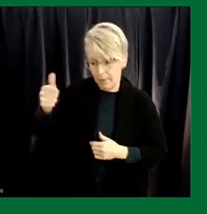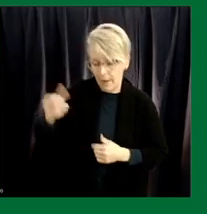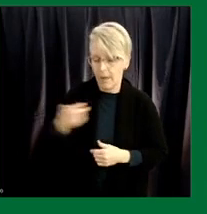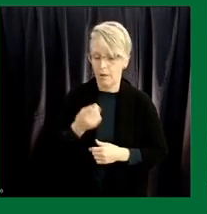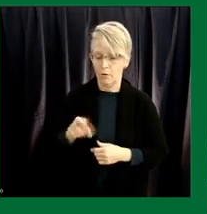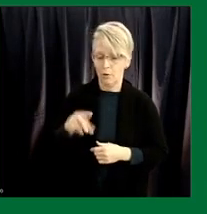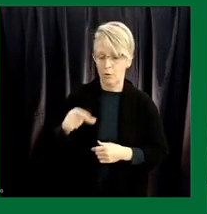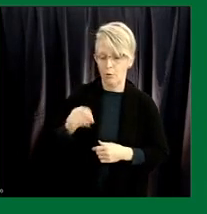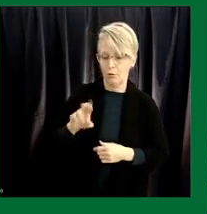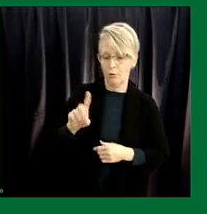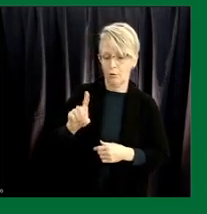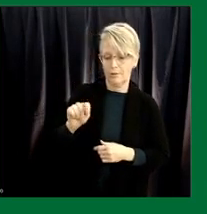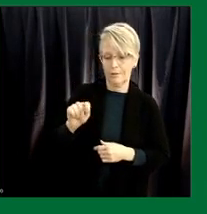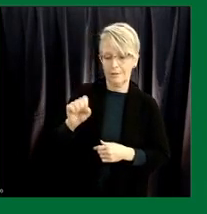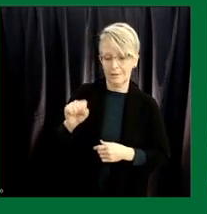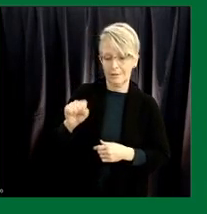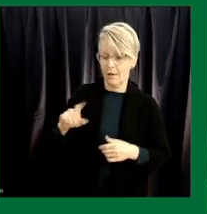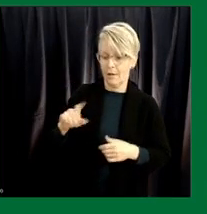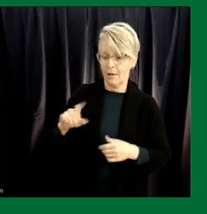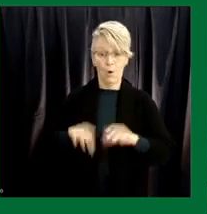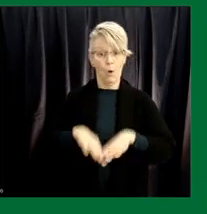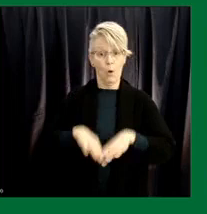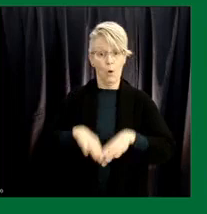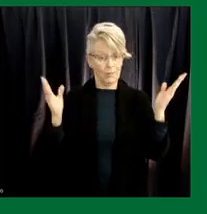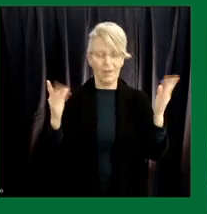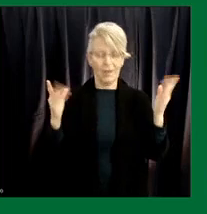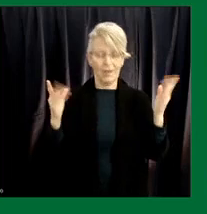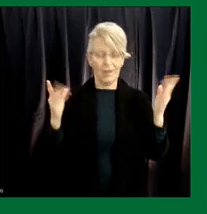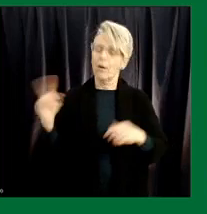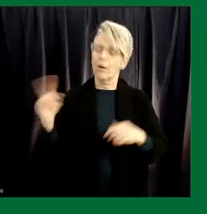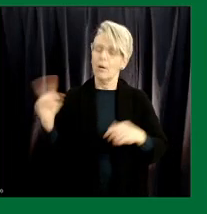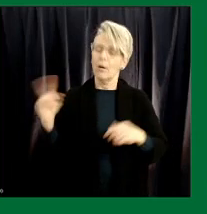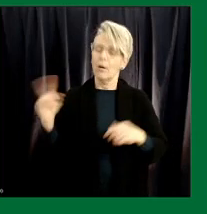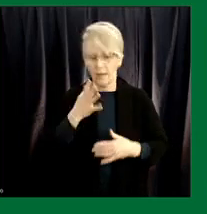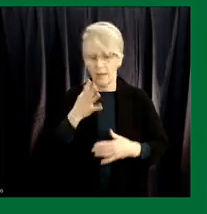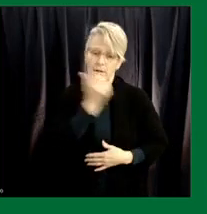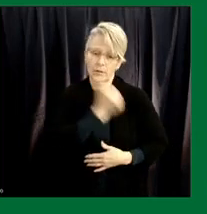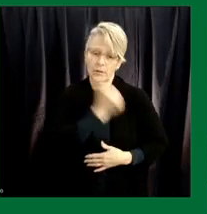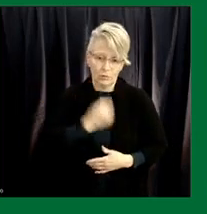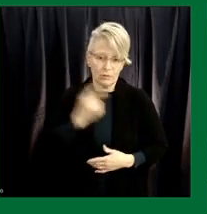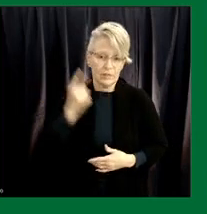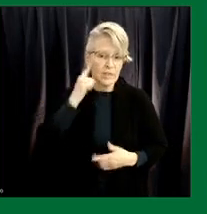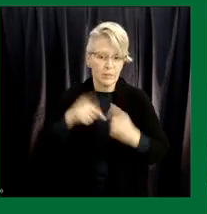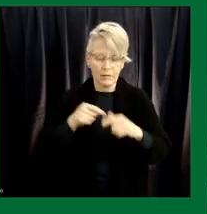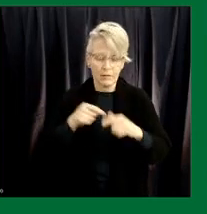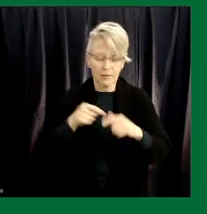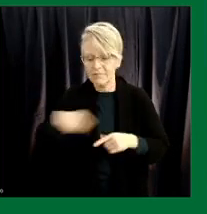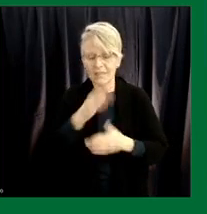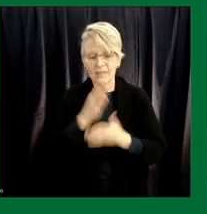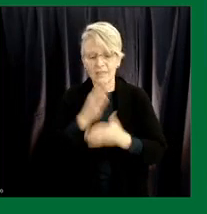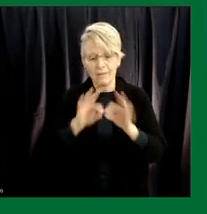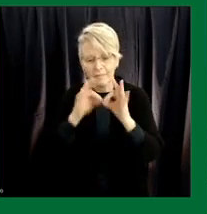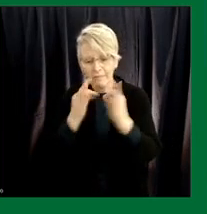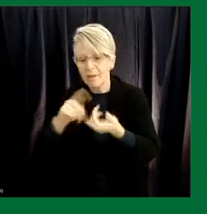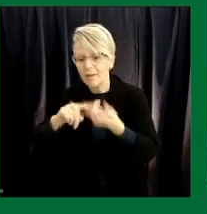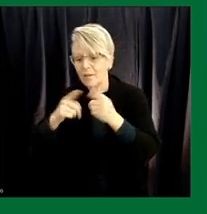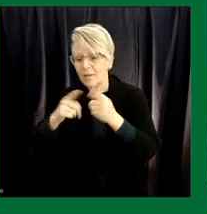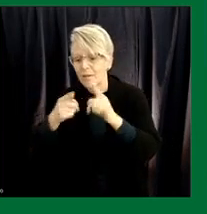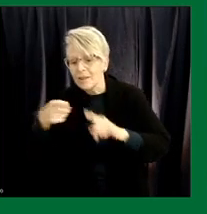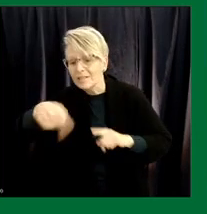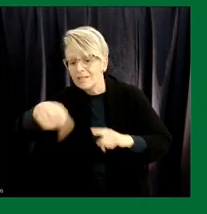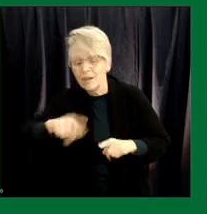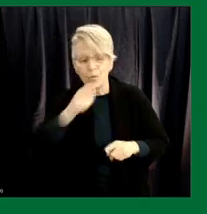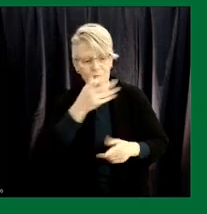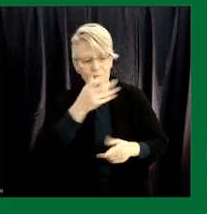I'll first of all begin by again offering my condolences to the family and friends of Saskatchewan residents who